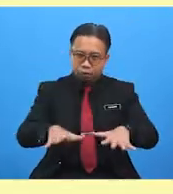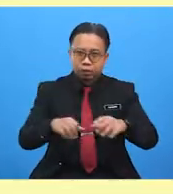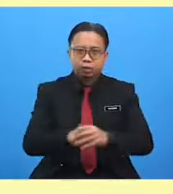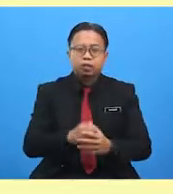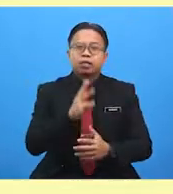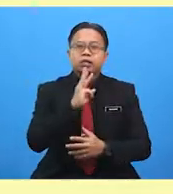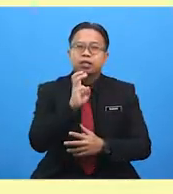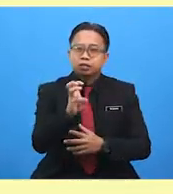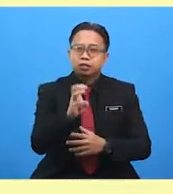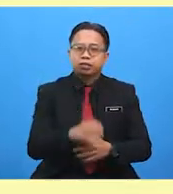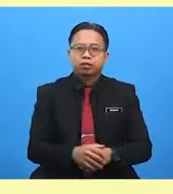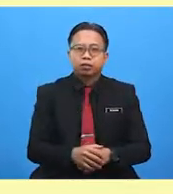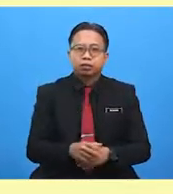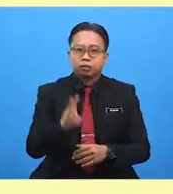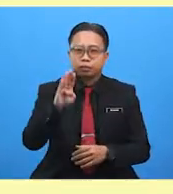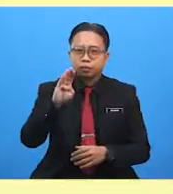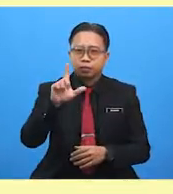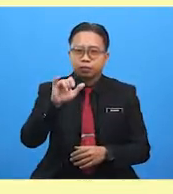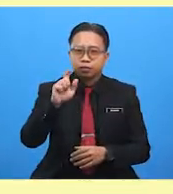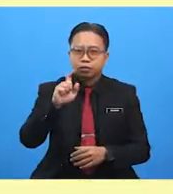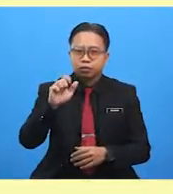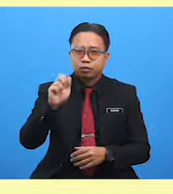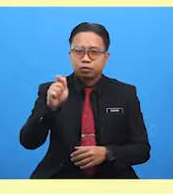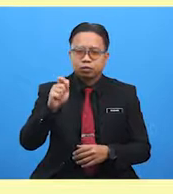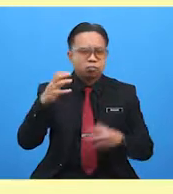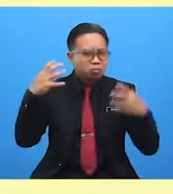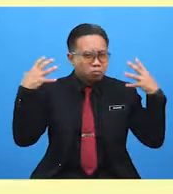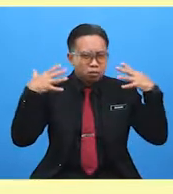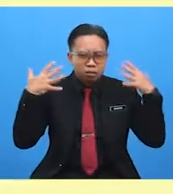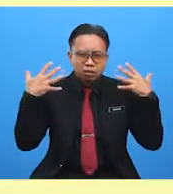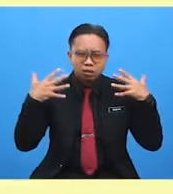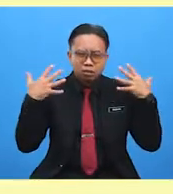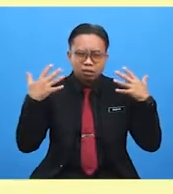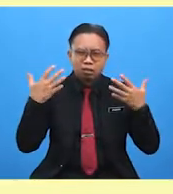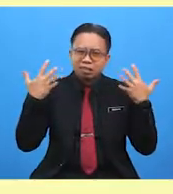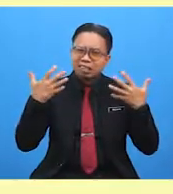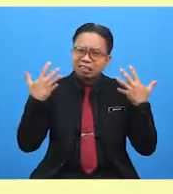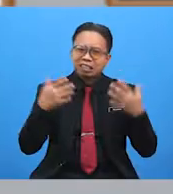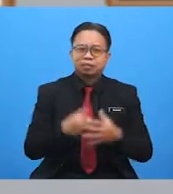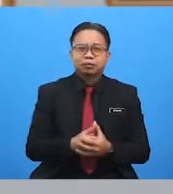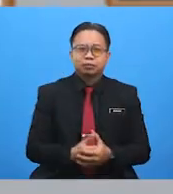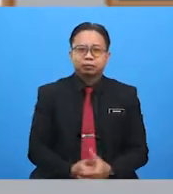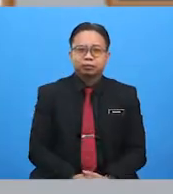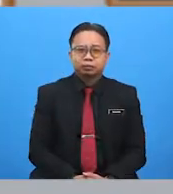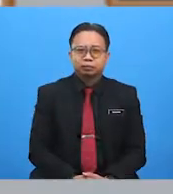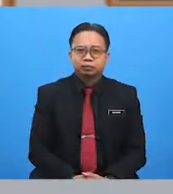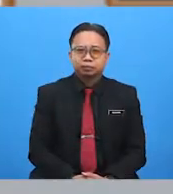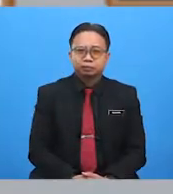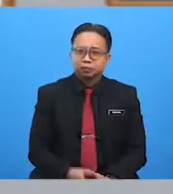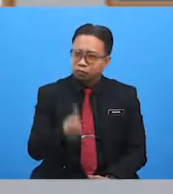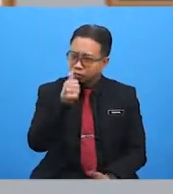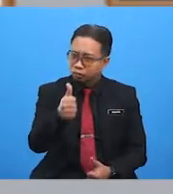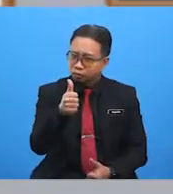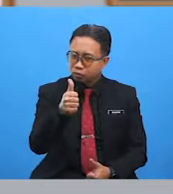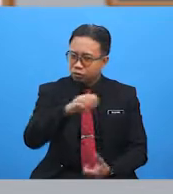Icy. Blizzard. Heat wave. Hail stones. Good